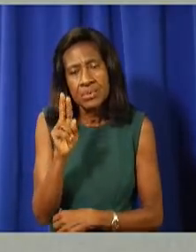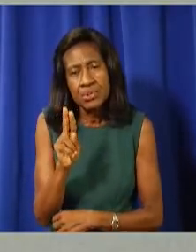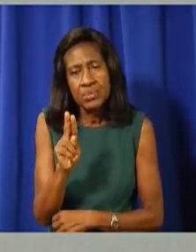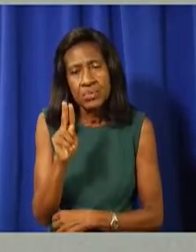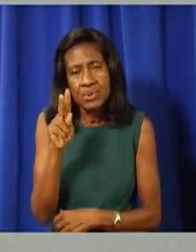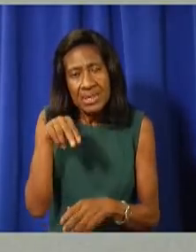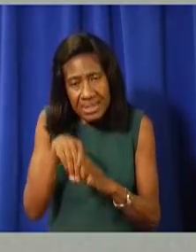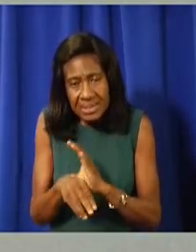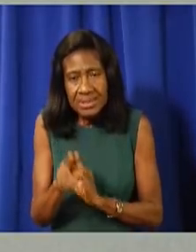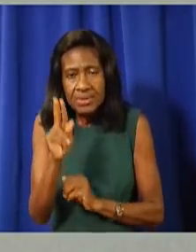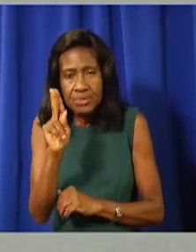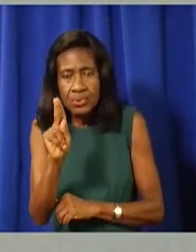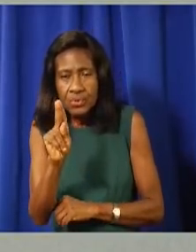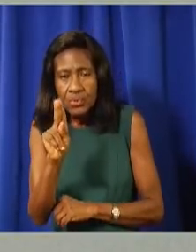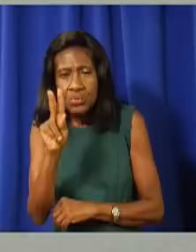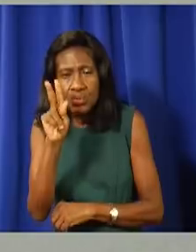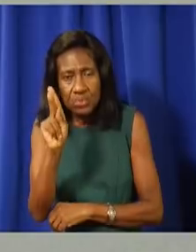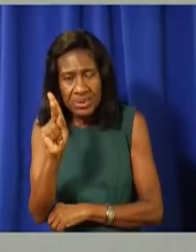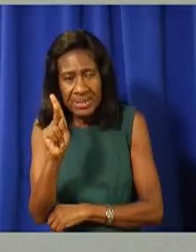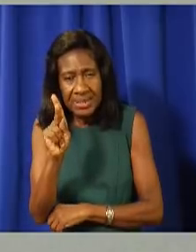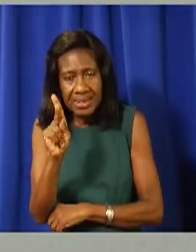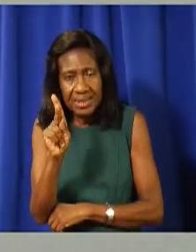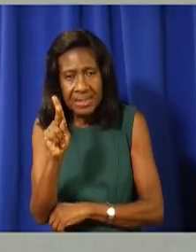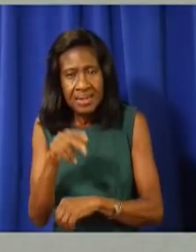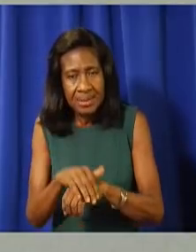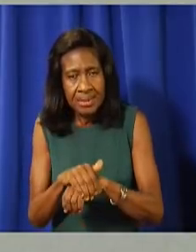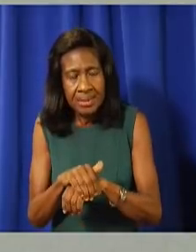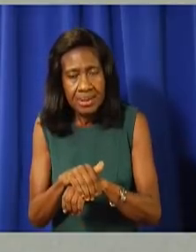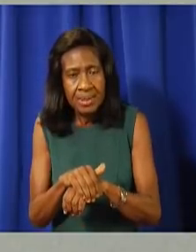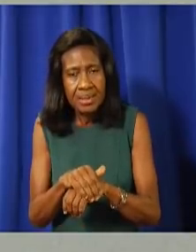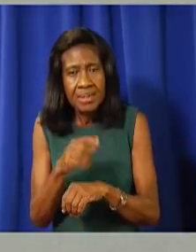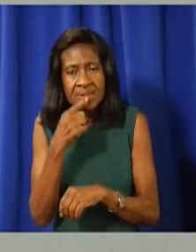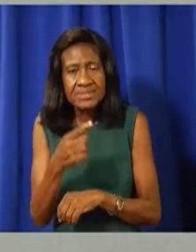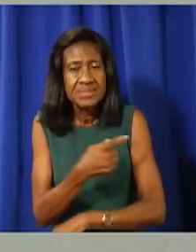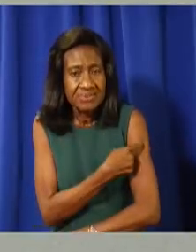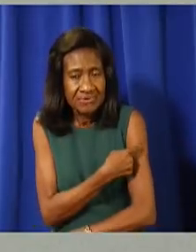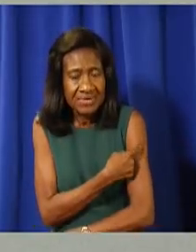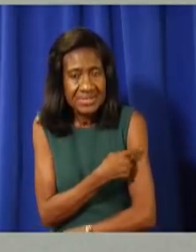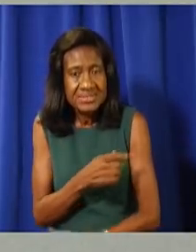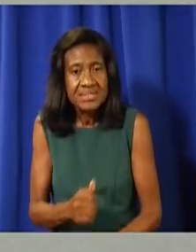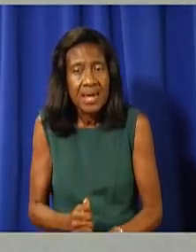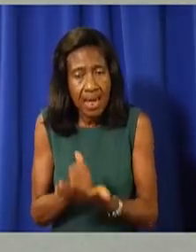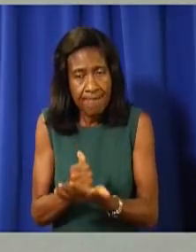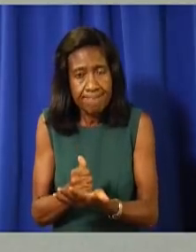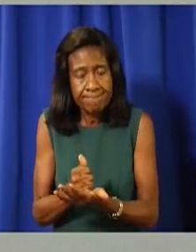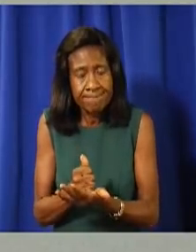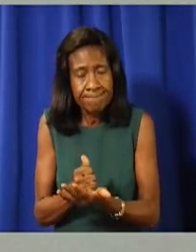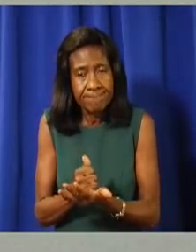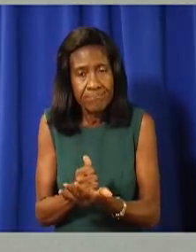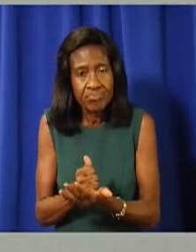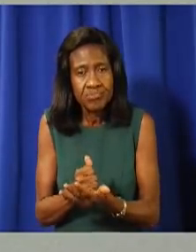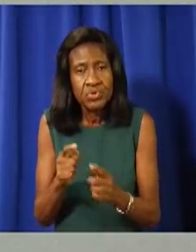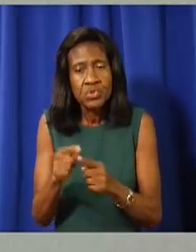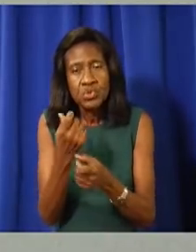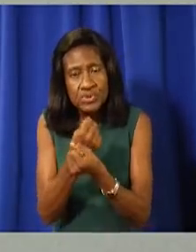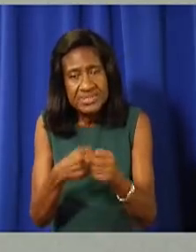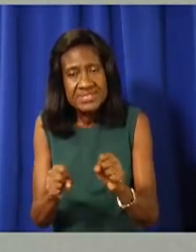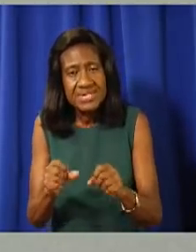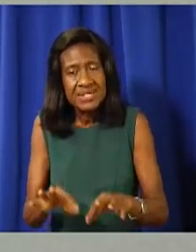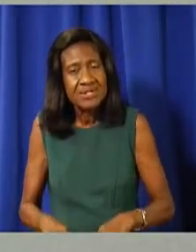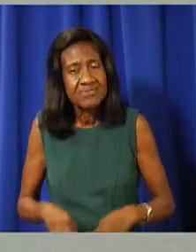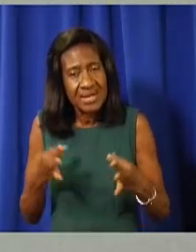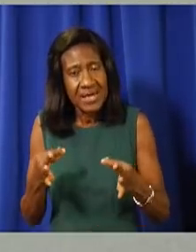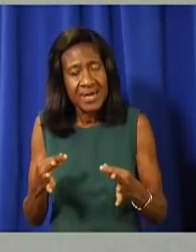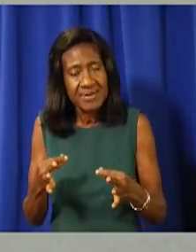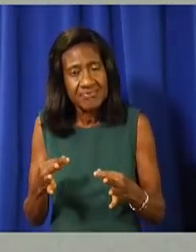,000 lives and prevented over 24 million infections in the UK. The vaccine is